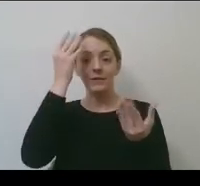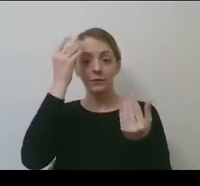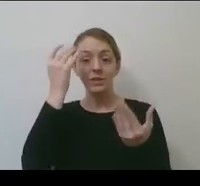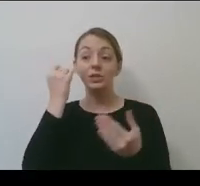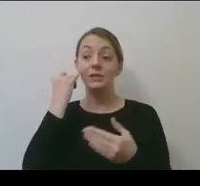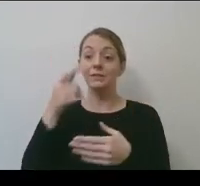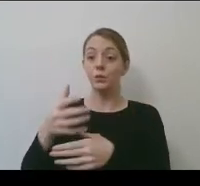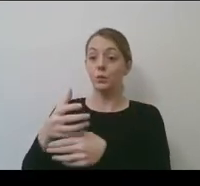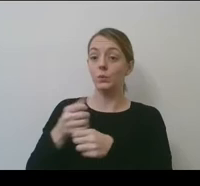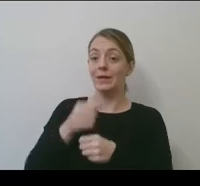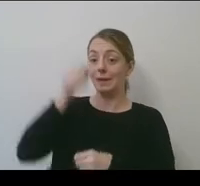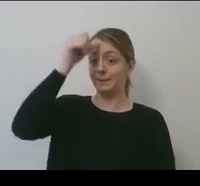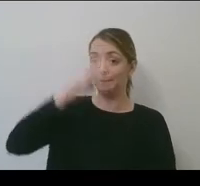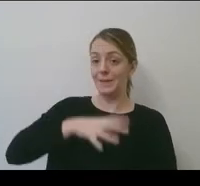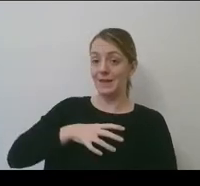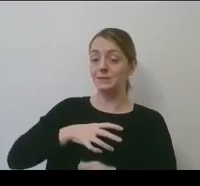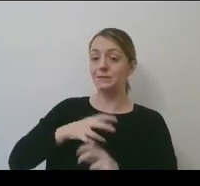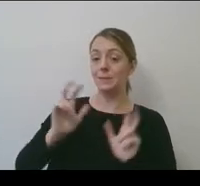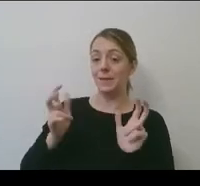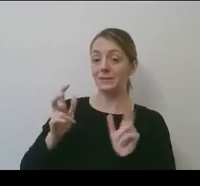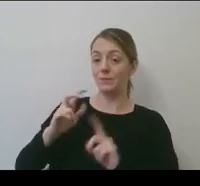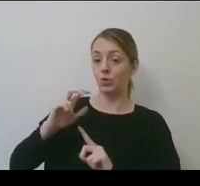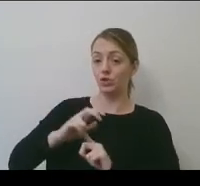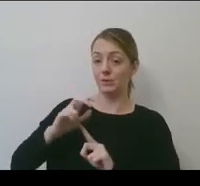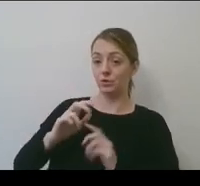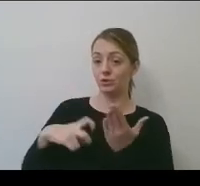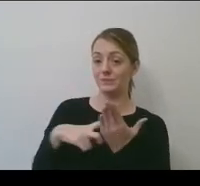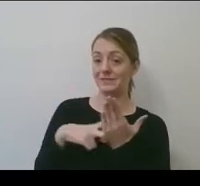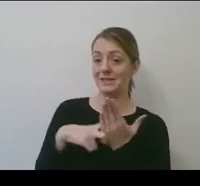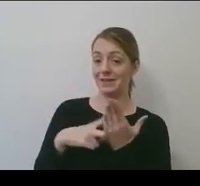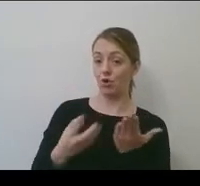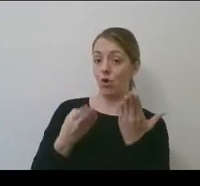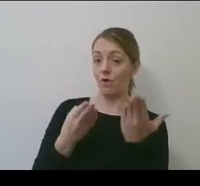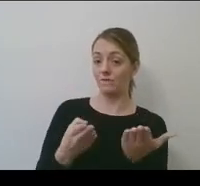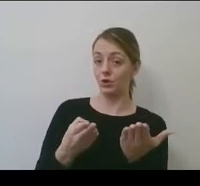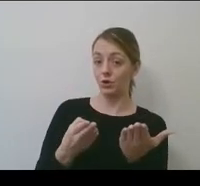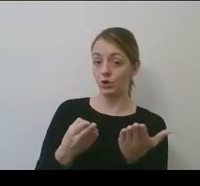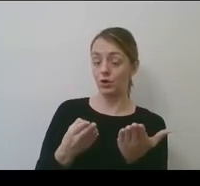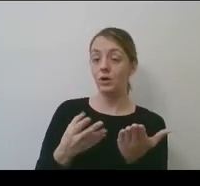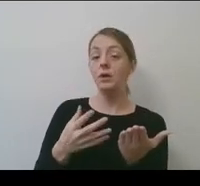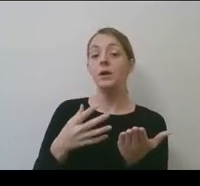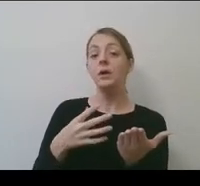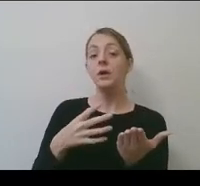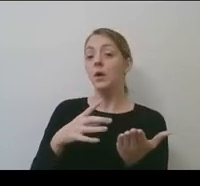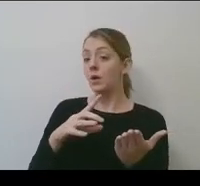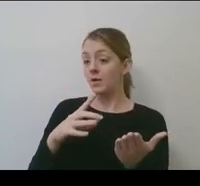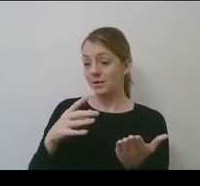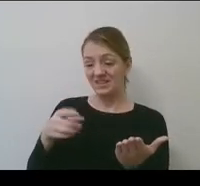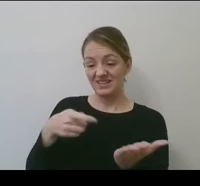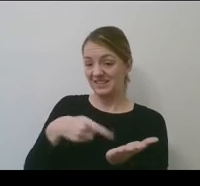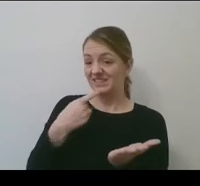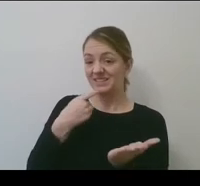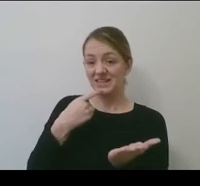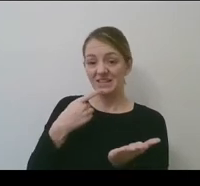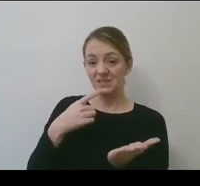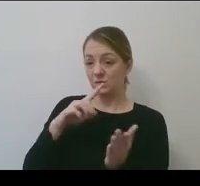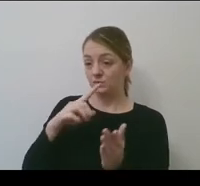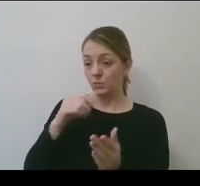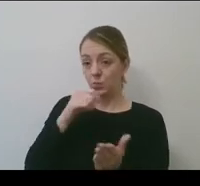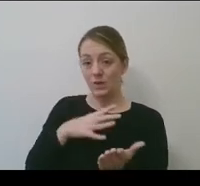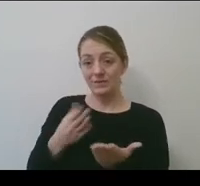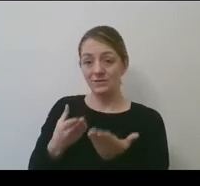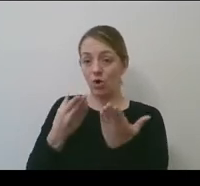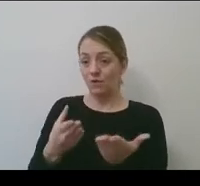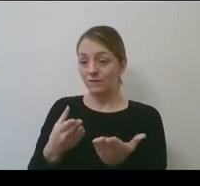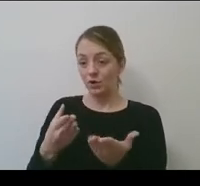a men's basketball championship ticket offer about when and that a women's offer is coming soon or where you go to, uh,